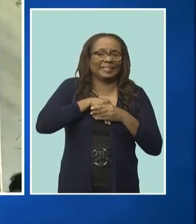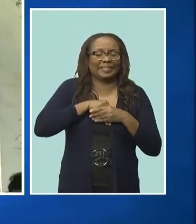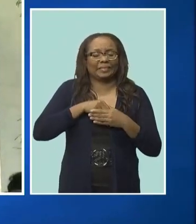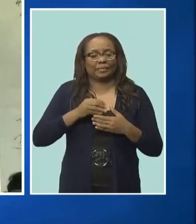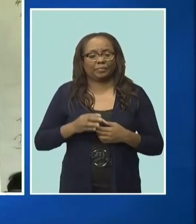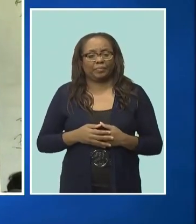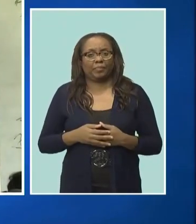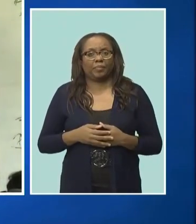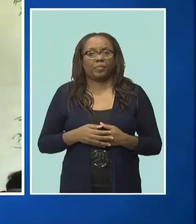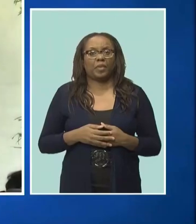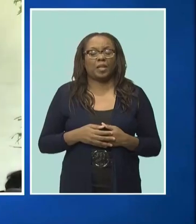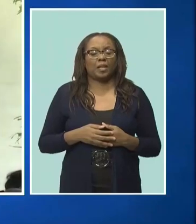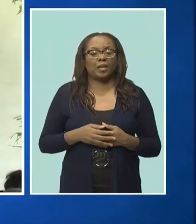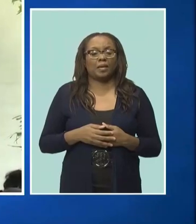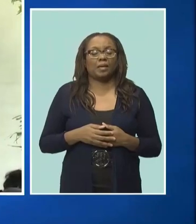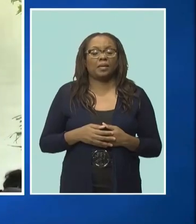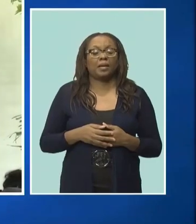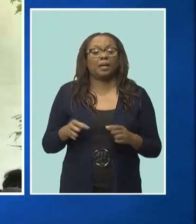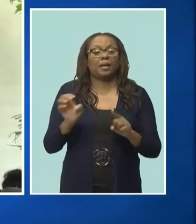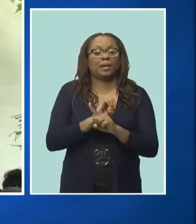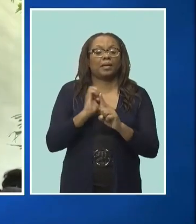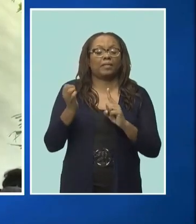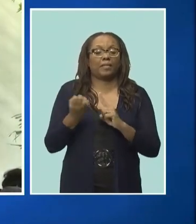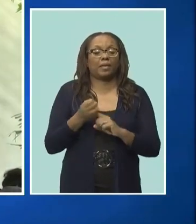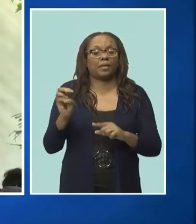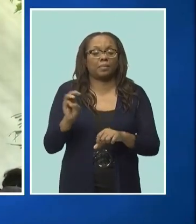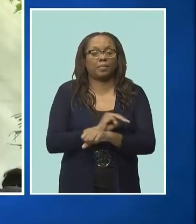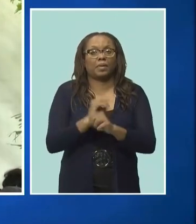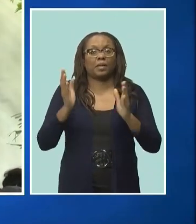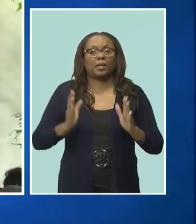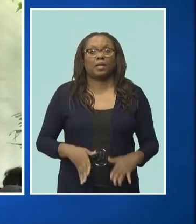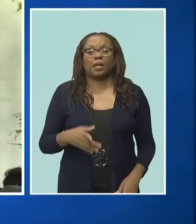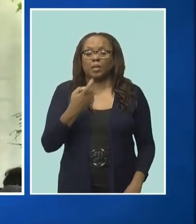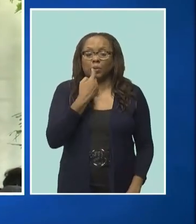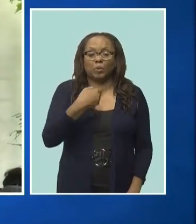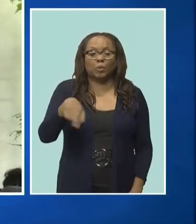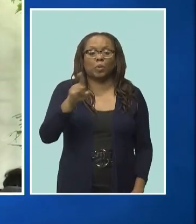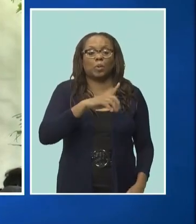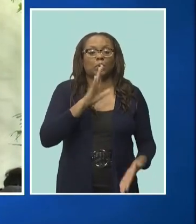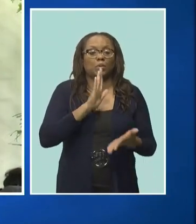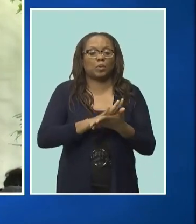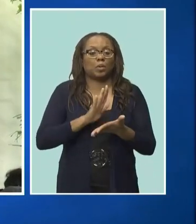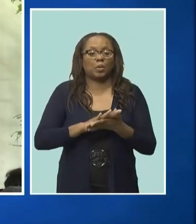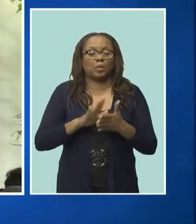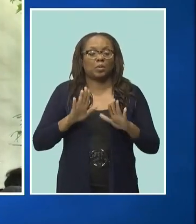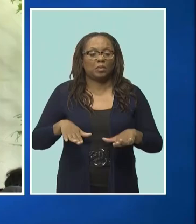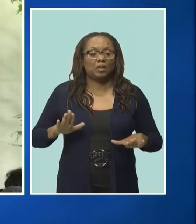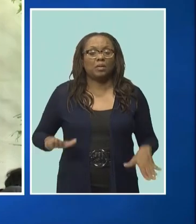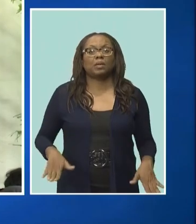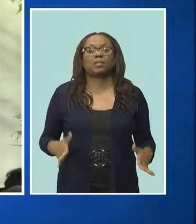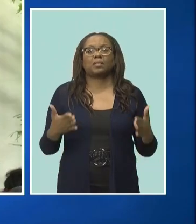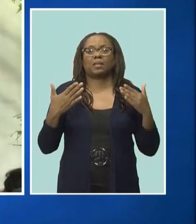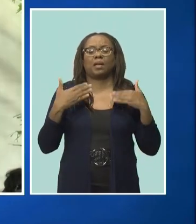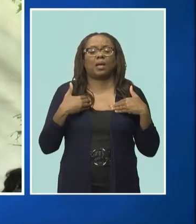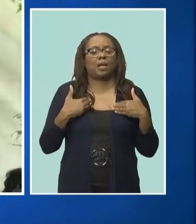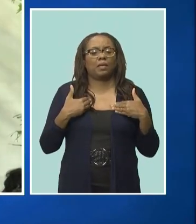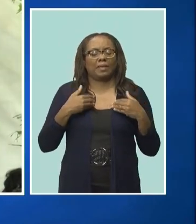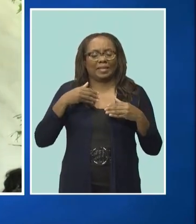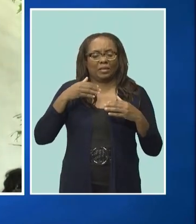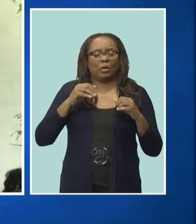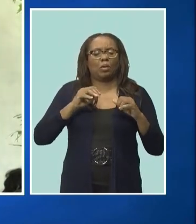Environment and National Beautification Minister Adrian Ford told the school children gathered that they are filled with greatness.